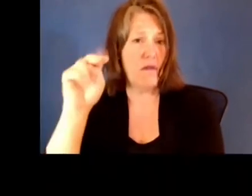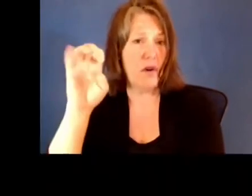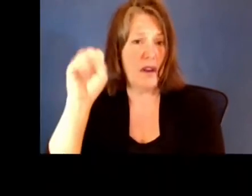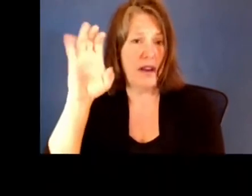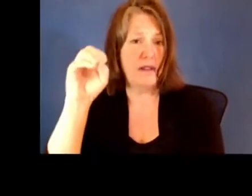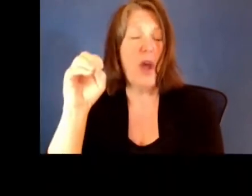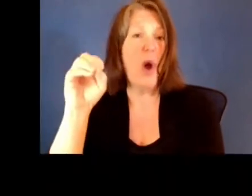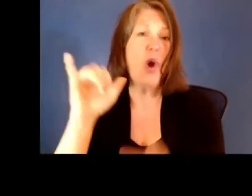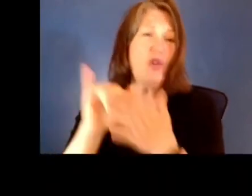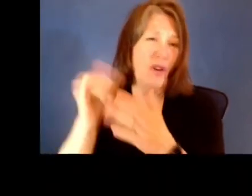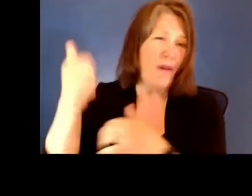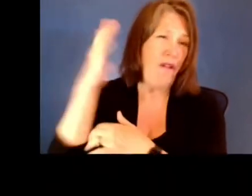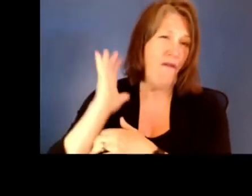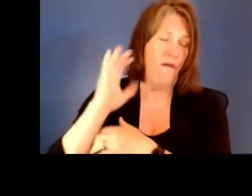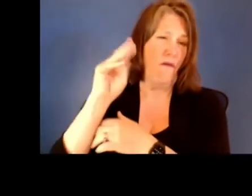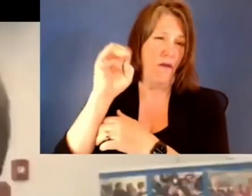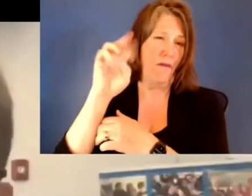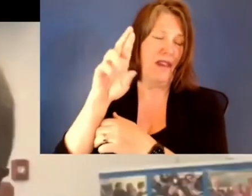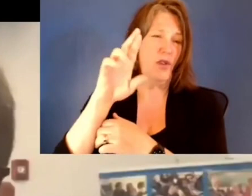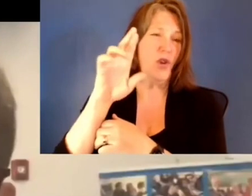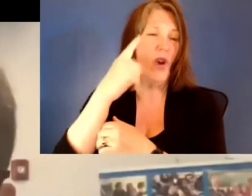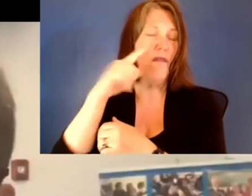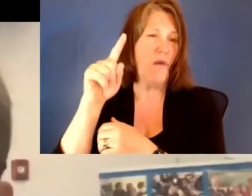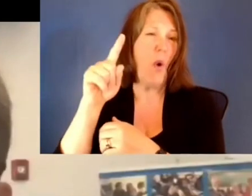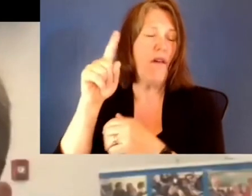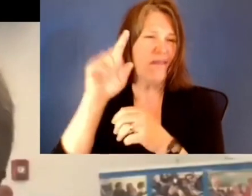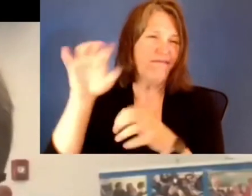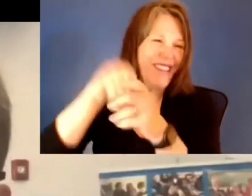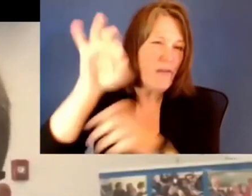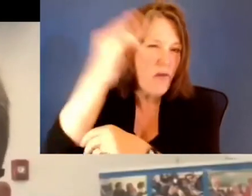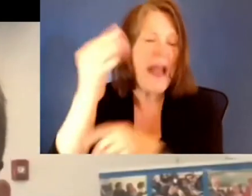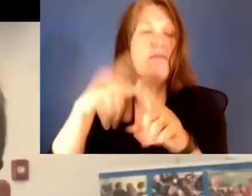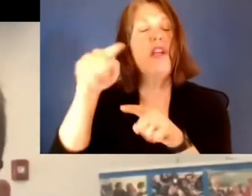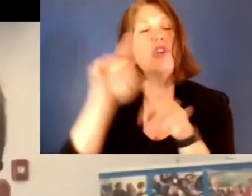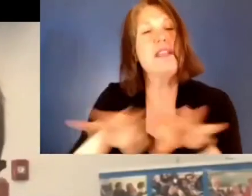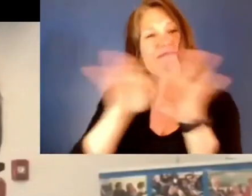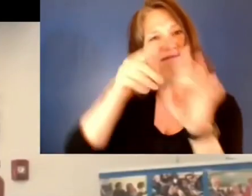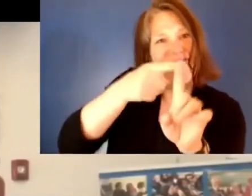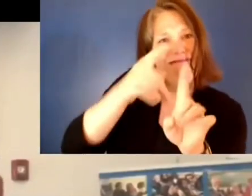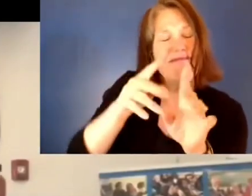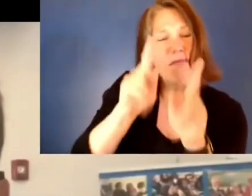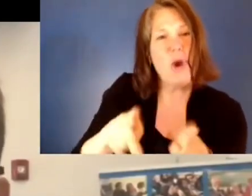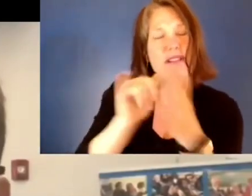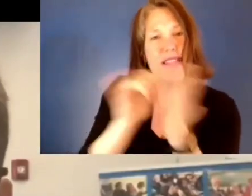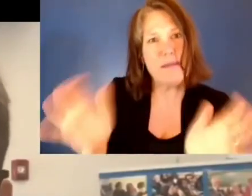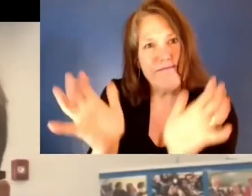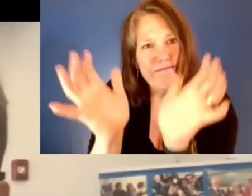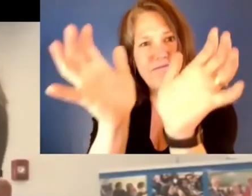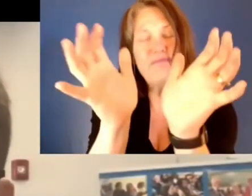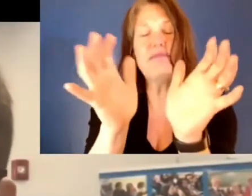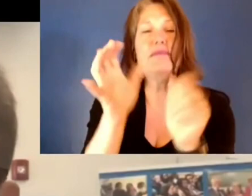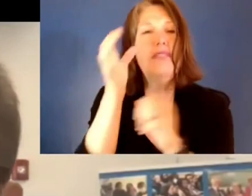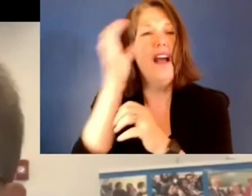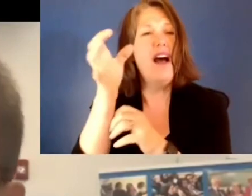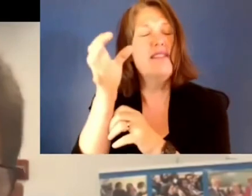Government of France. And she's been the key person that has kept pushing forward the concept of protecting our cultural